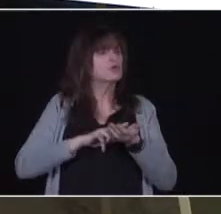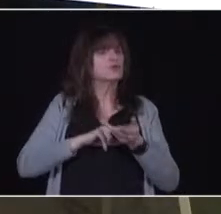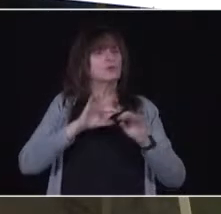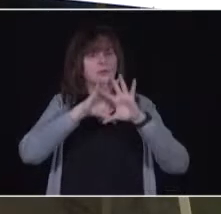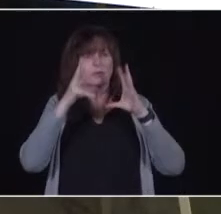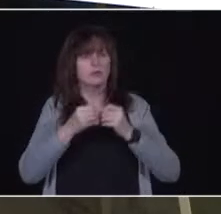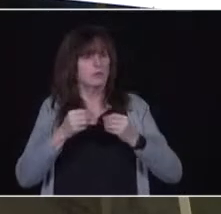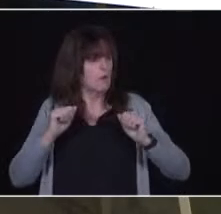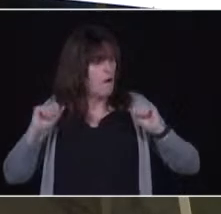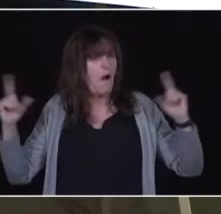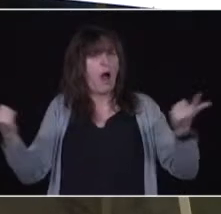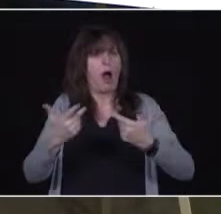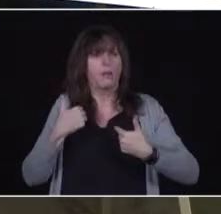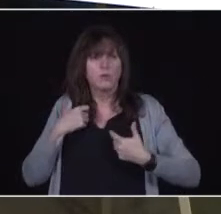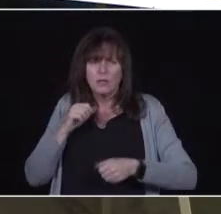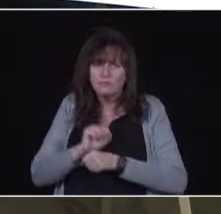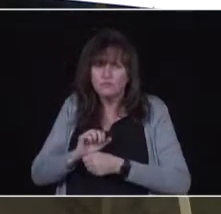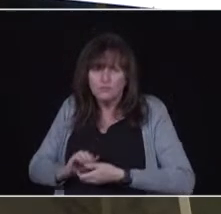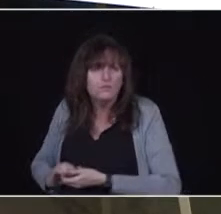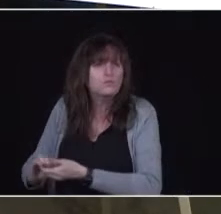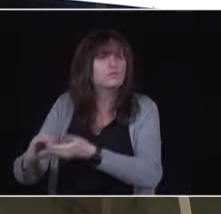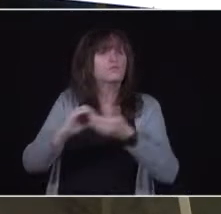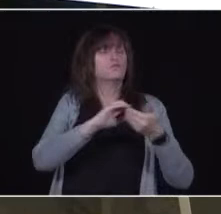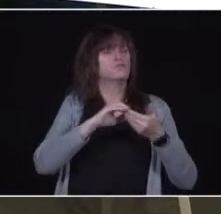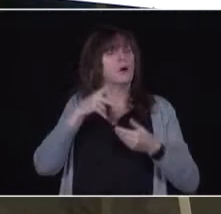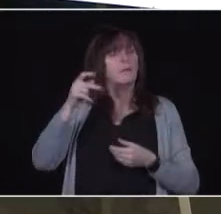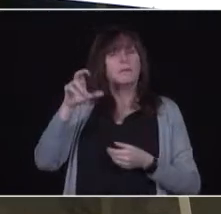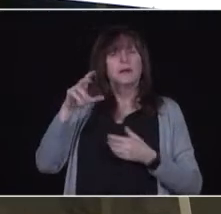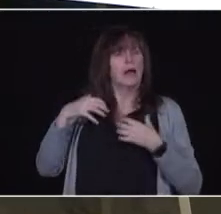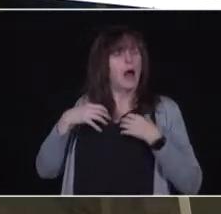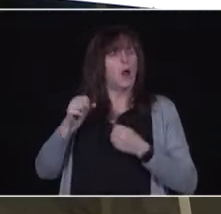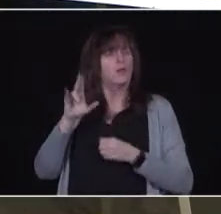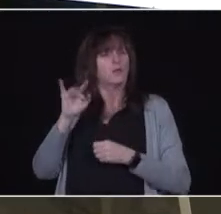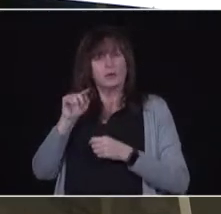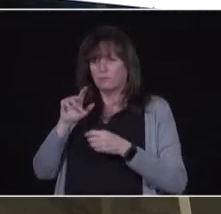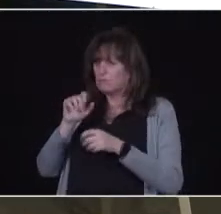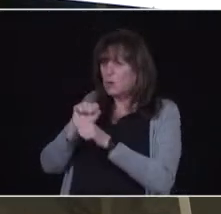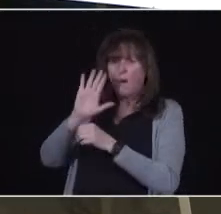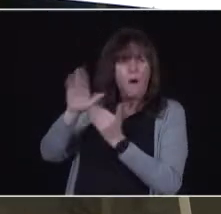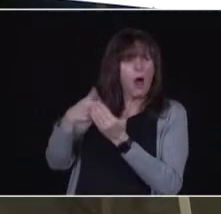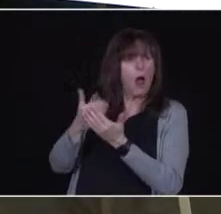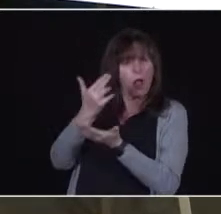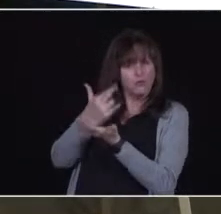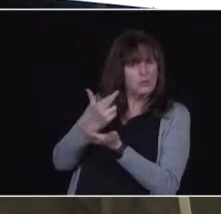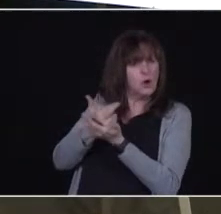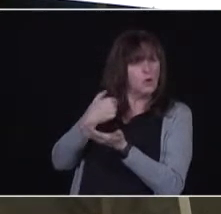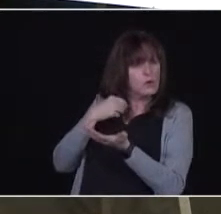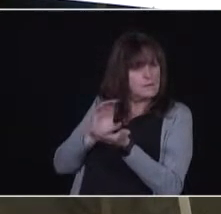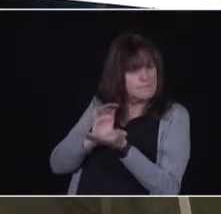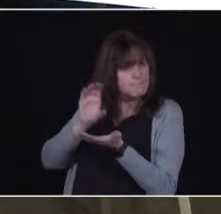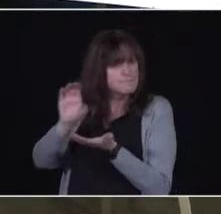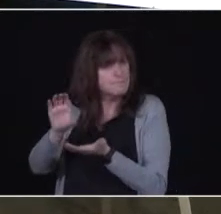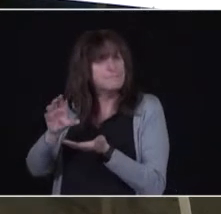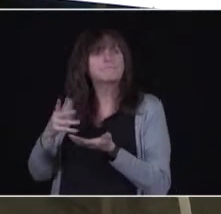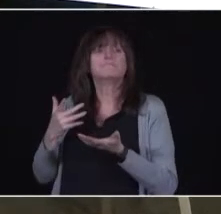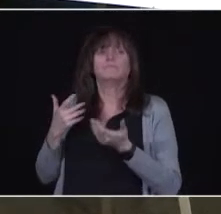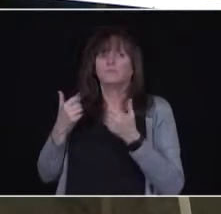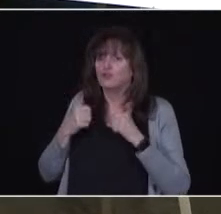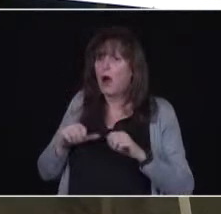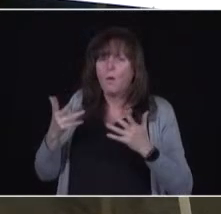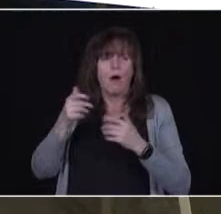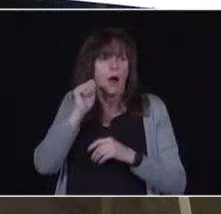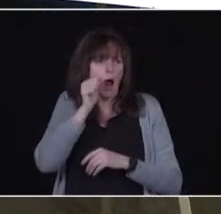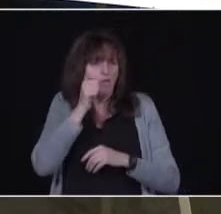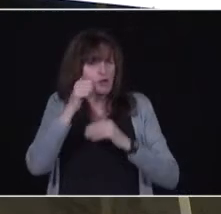with all of those resources, to make sure that they can rise to a minimum of 10,000 vaccinations per day. 10,000